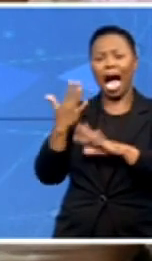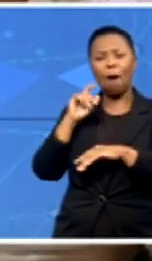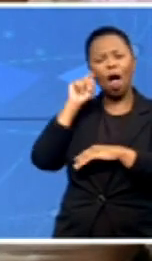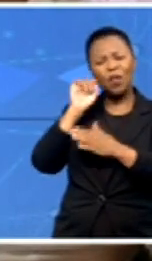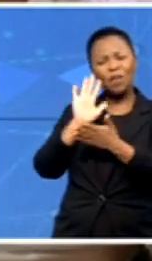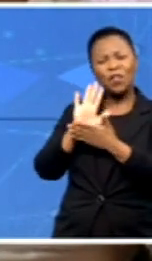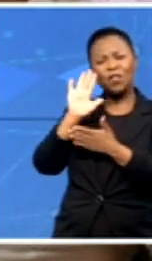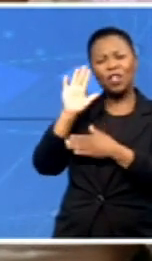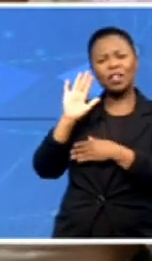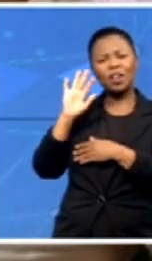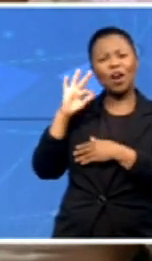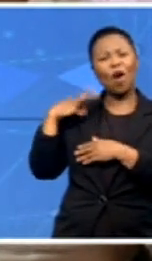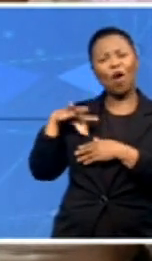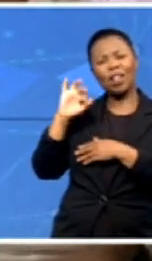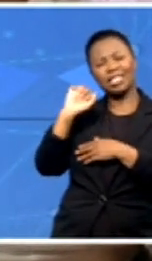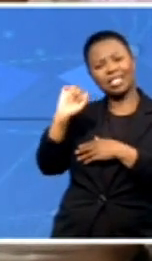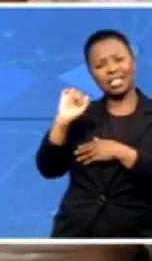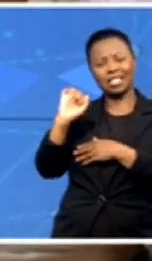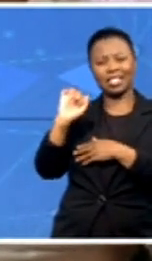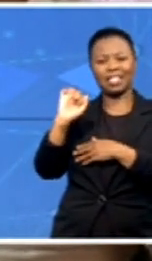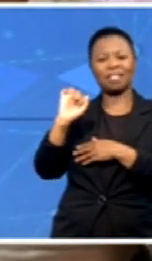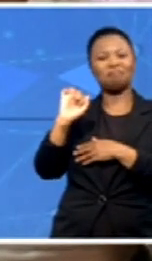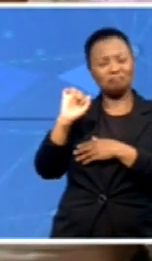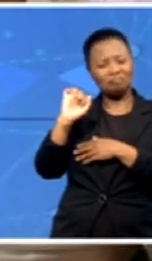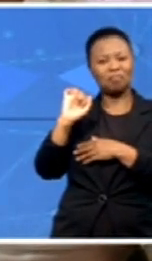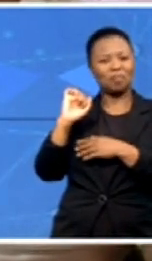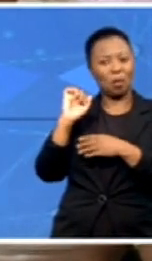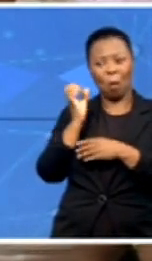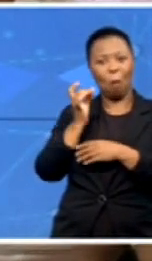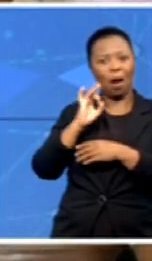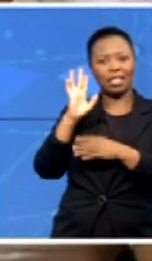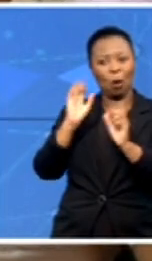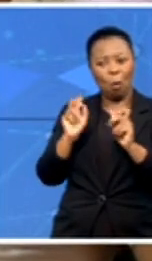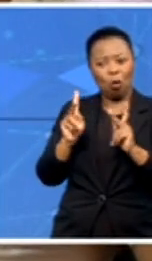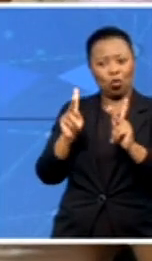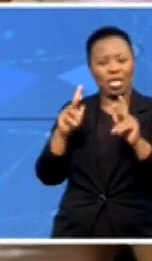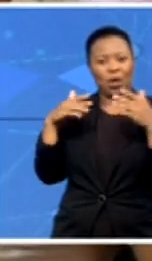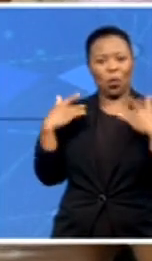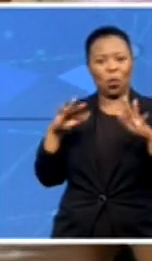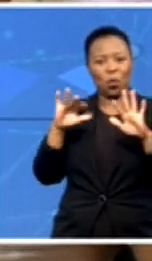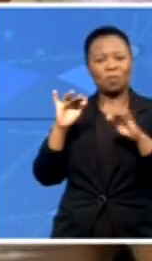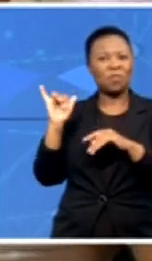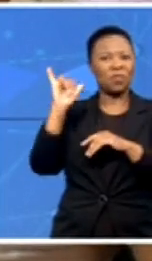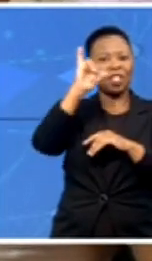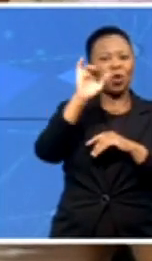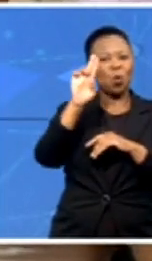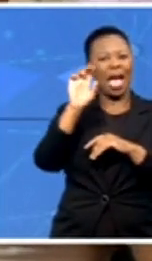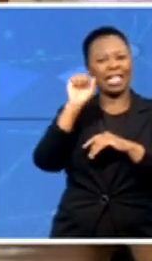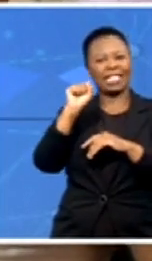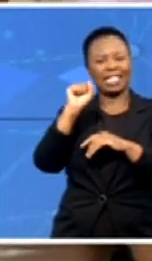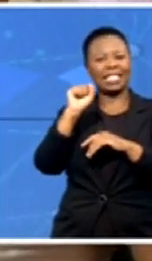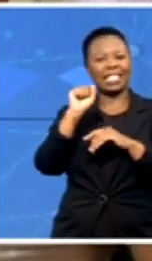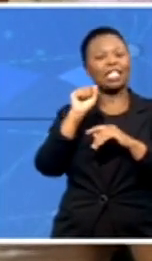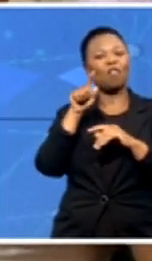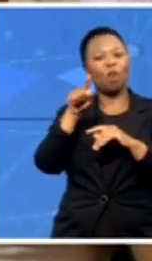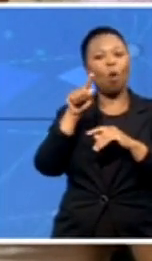Have this once-in-a-lifetime opportunity to go to the United States of America on an academic tour. Only for top